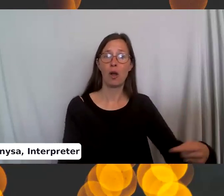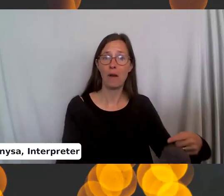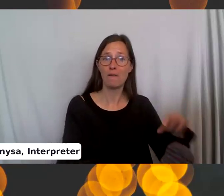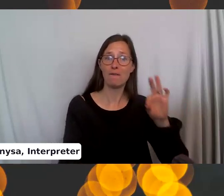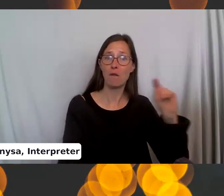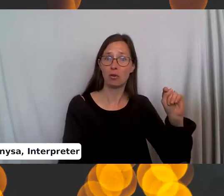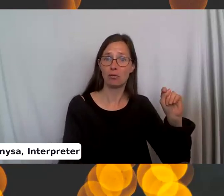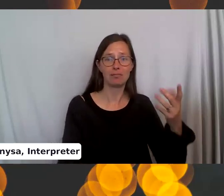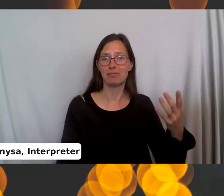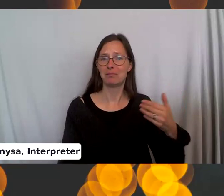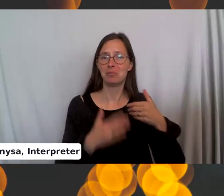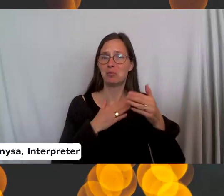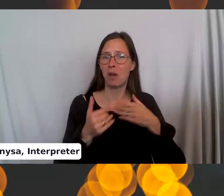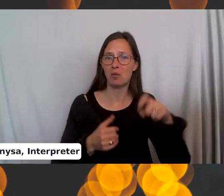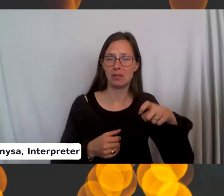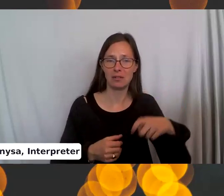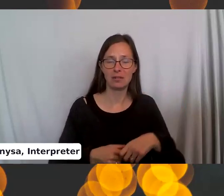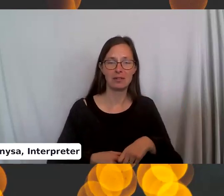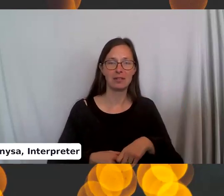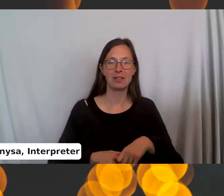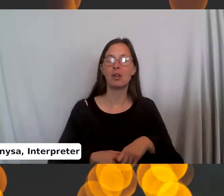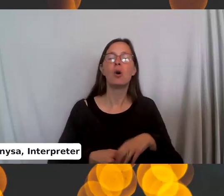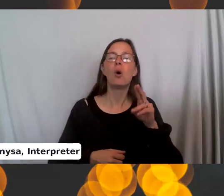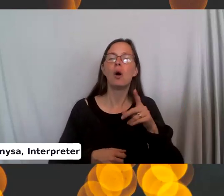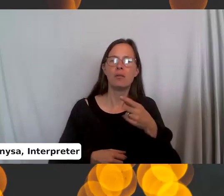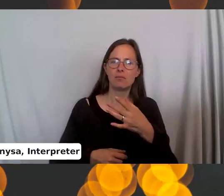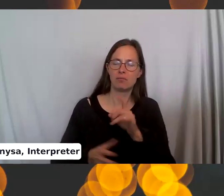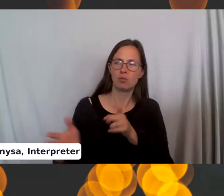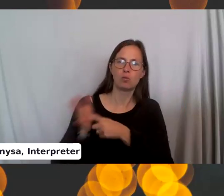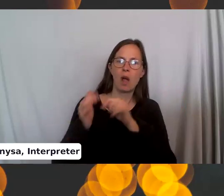works. You have a minion who has to stand next to you and holding it.